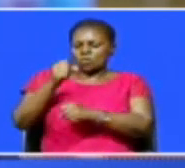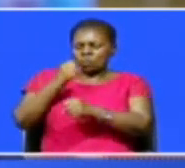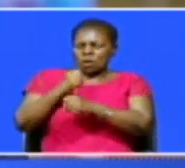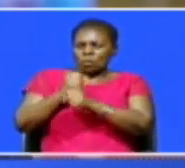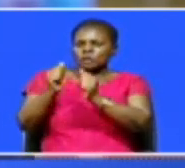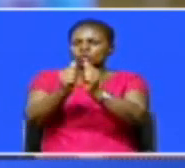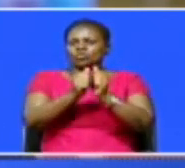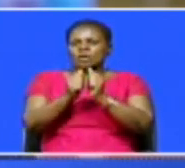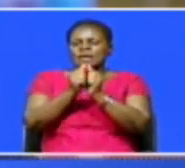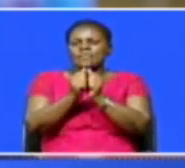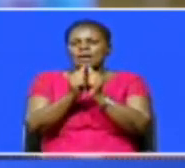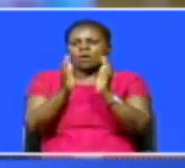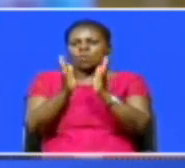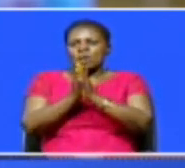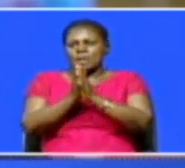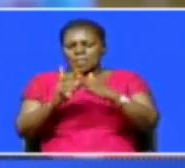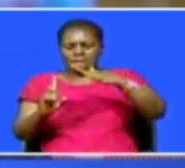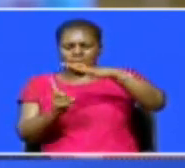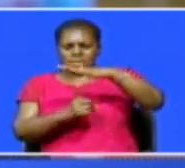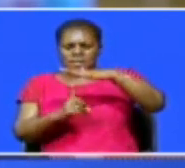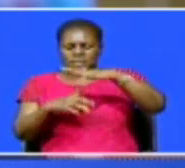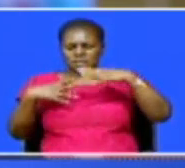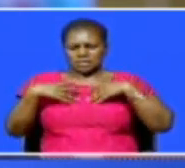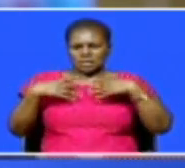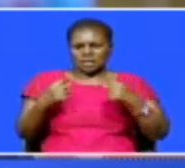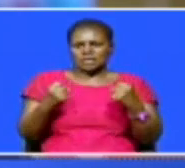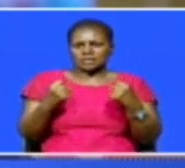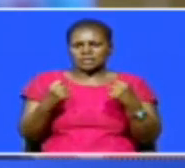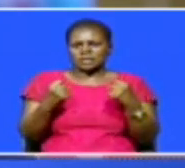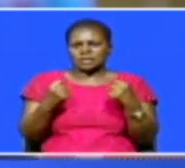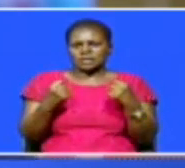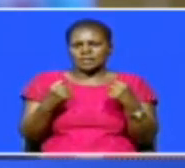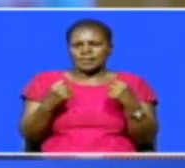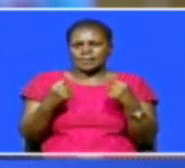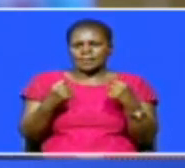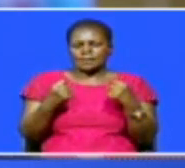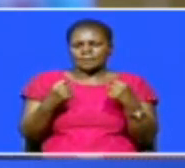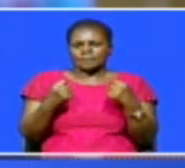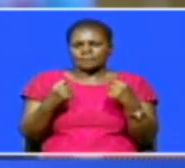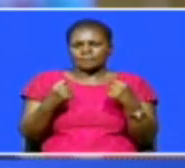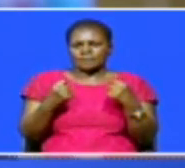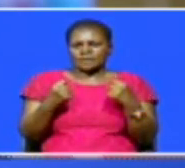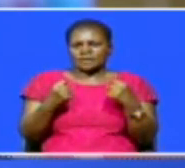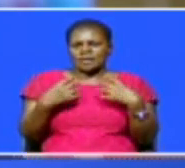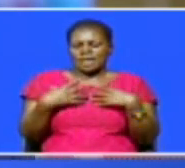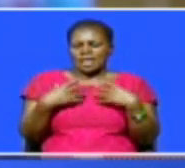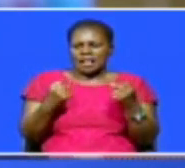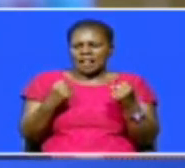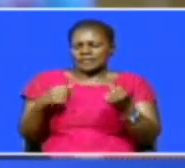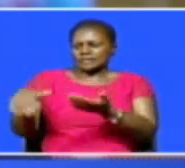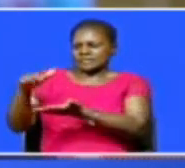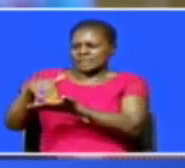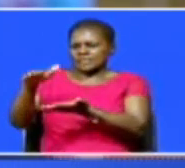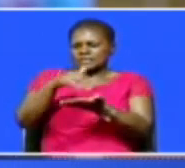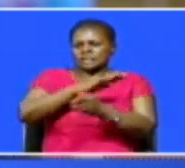in hand with the Ministry of Health and the Port Health is located at every entry point of our